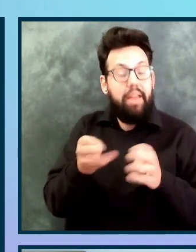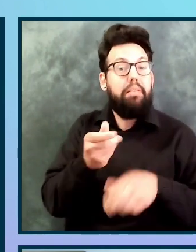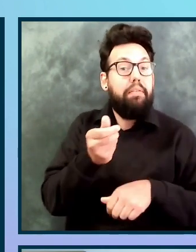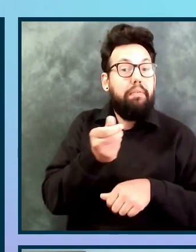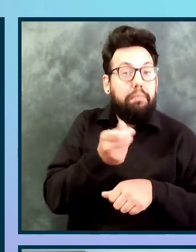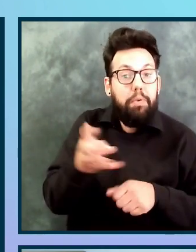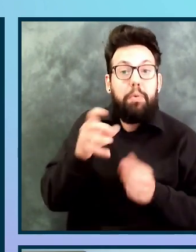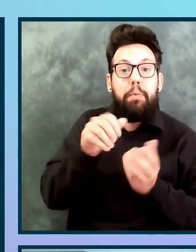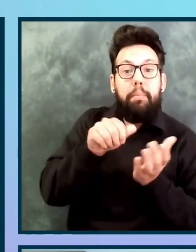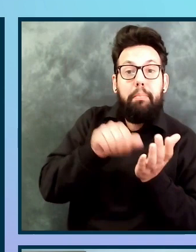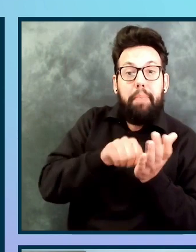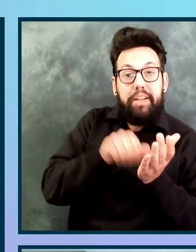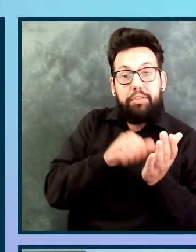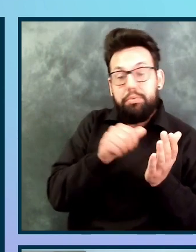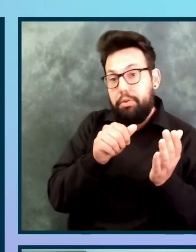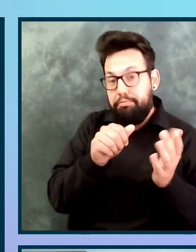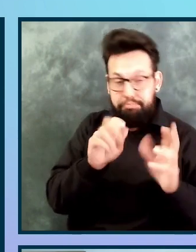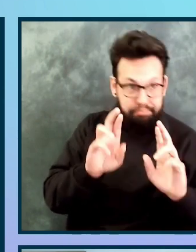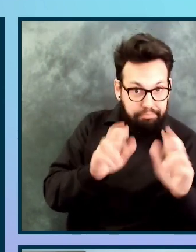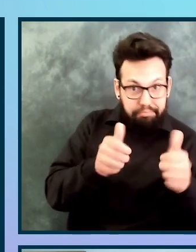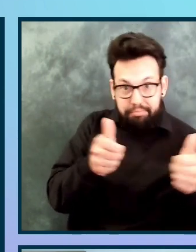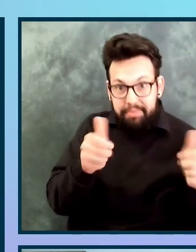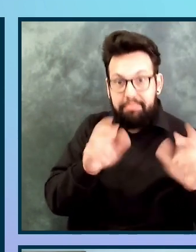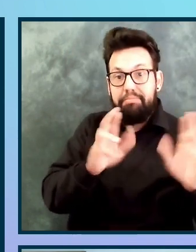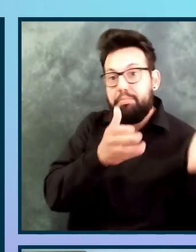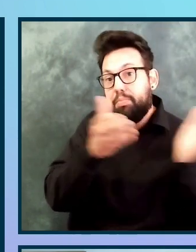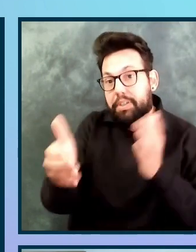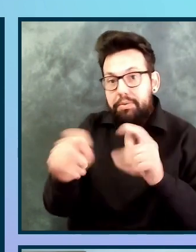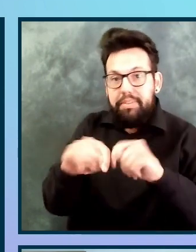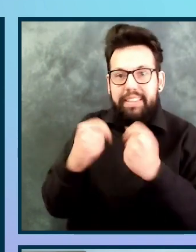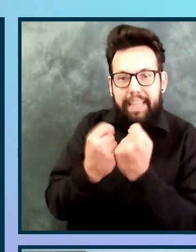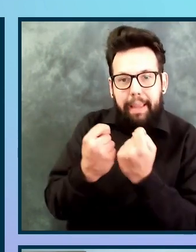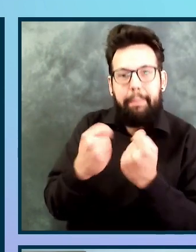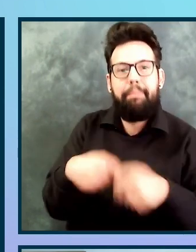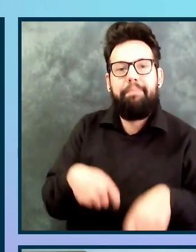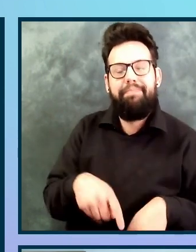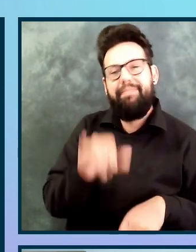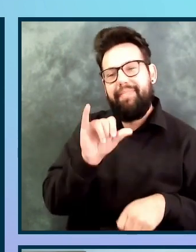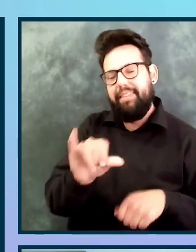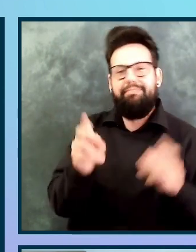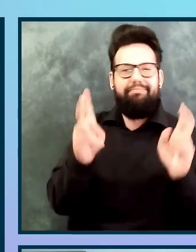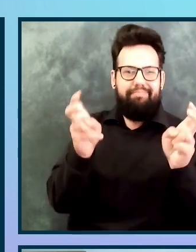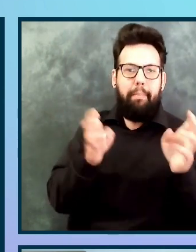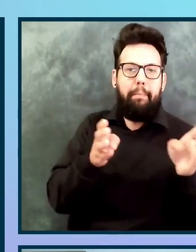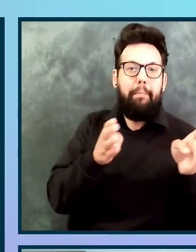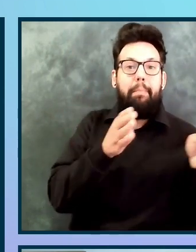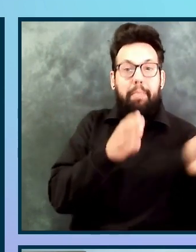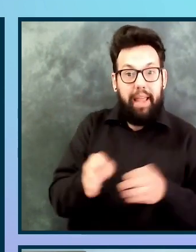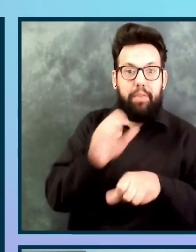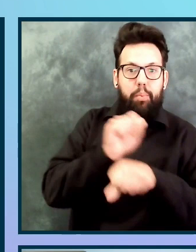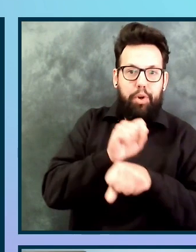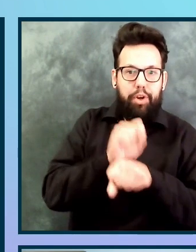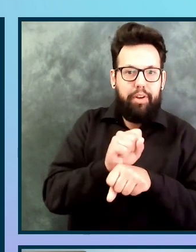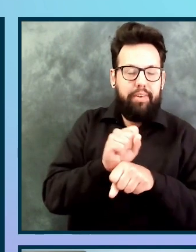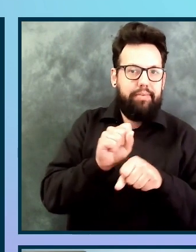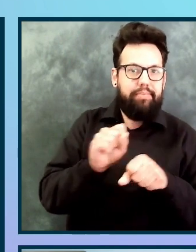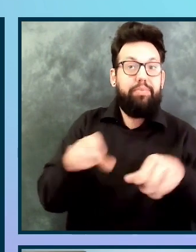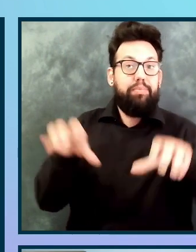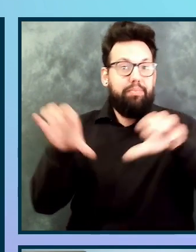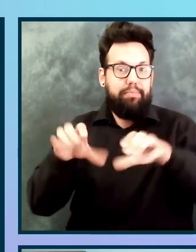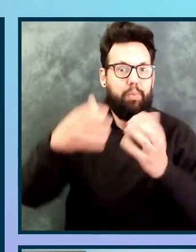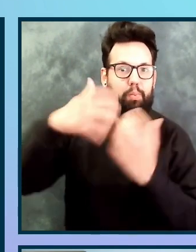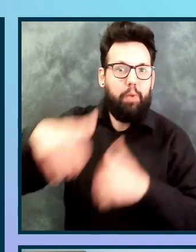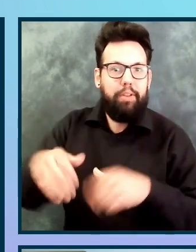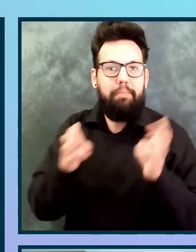We're going to bring it to the team. A friend of mine would always refer to this as plan the work, work the plan. So we go back to our